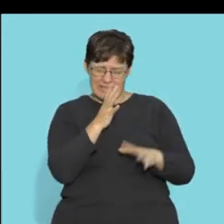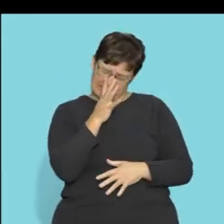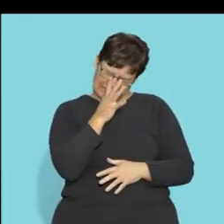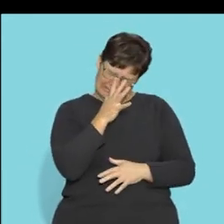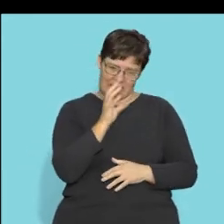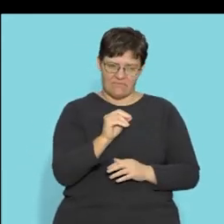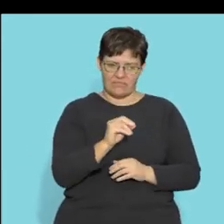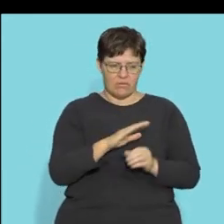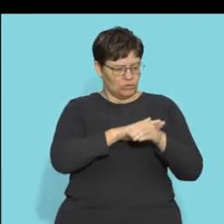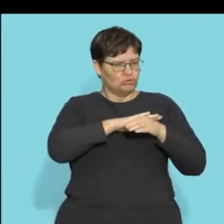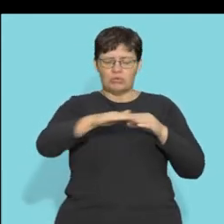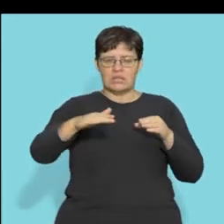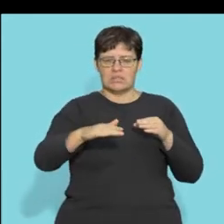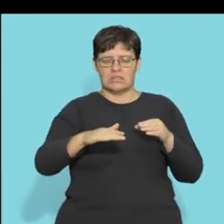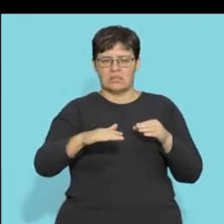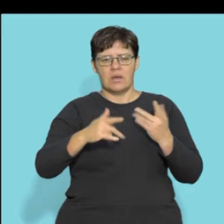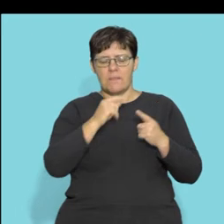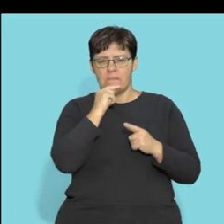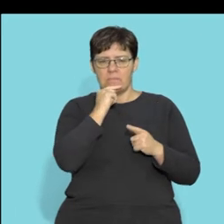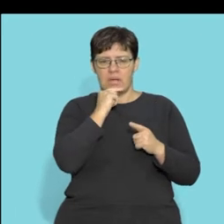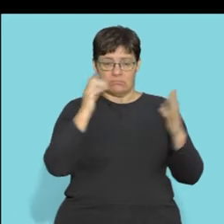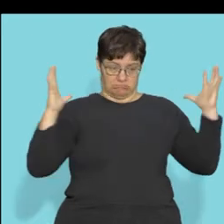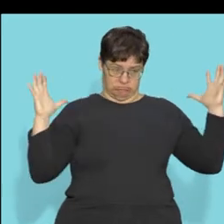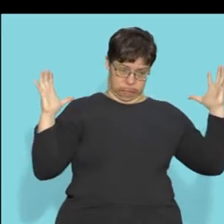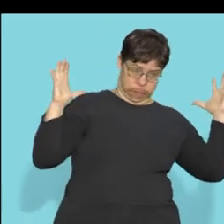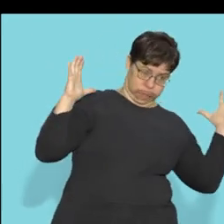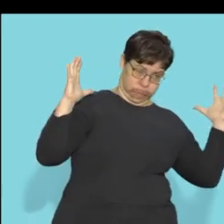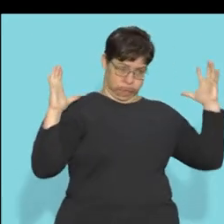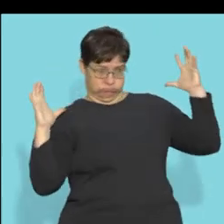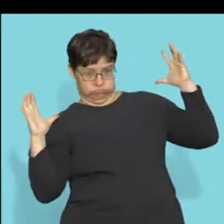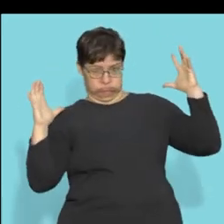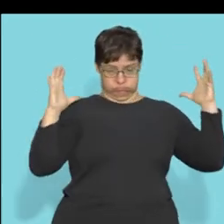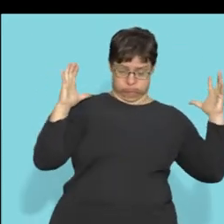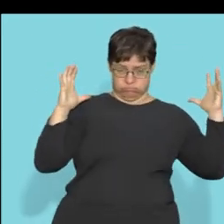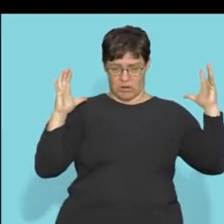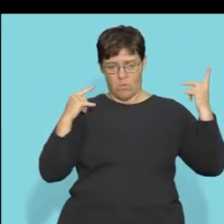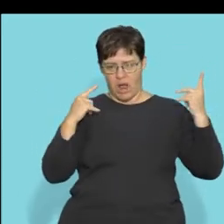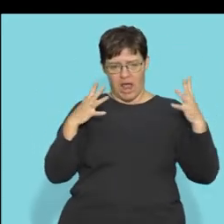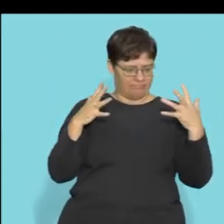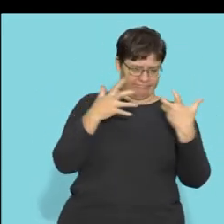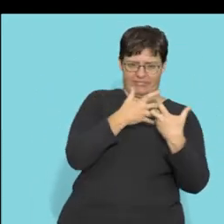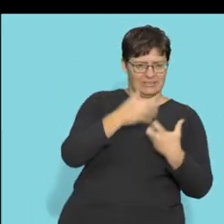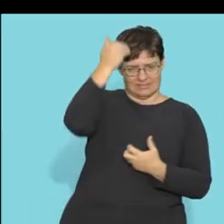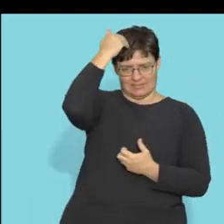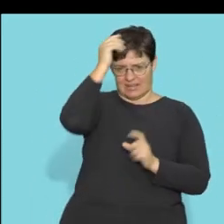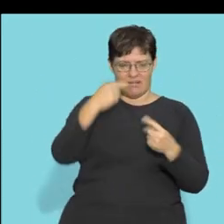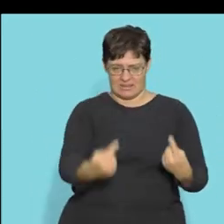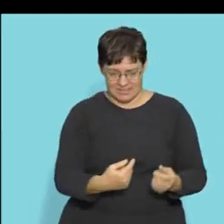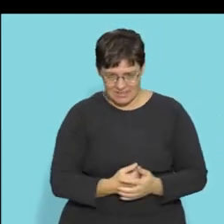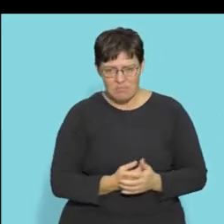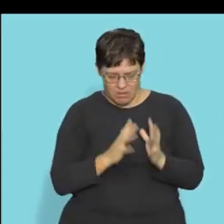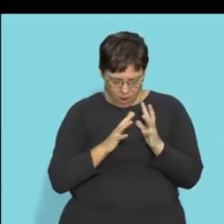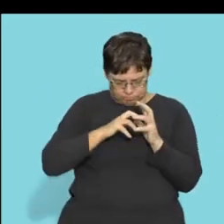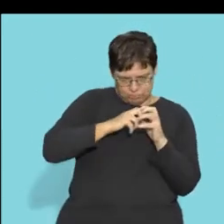cells there if it was just straight you would have been walking around with a huge head right because the brain will not be able to